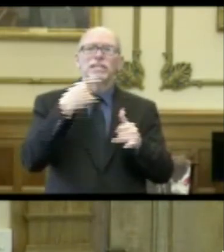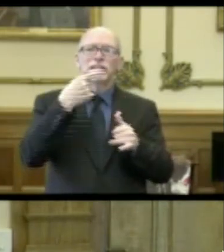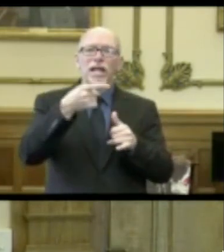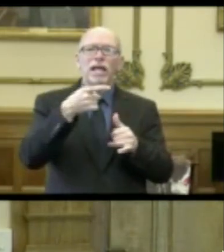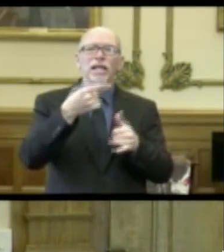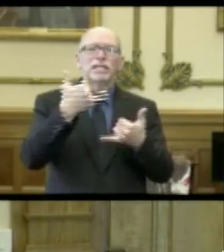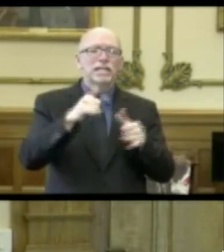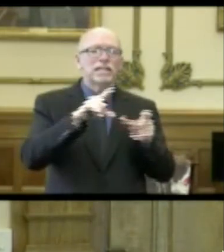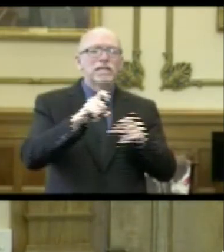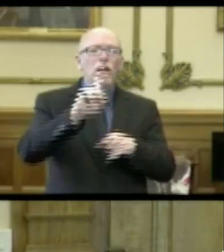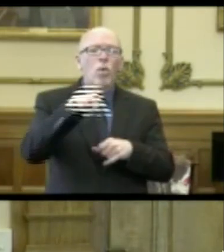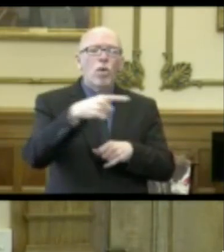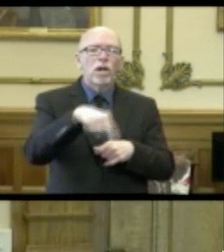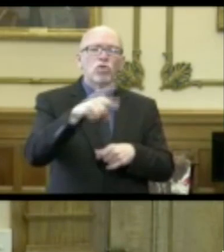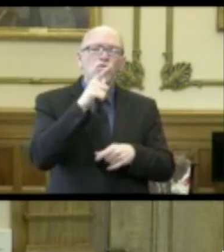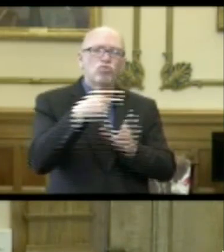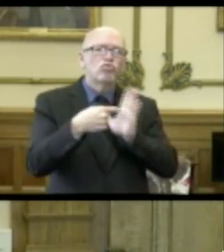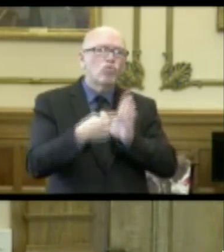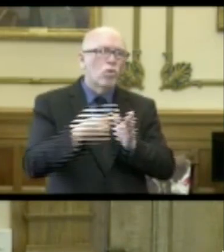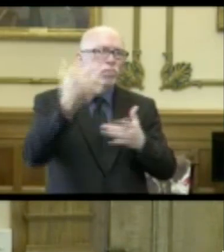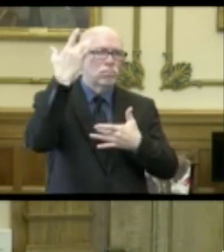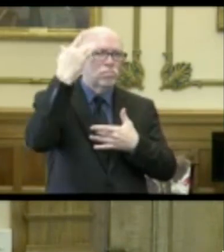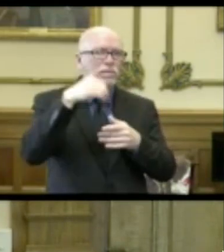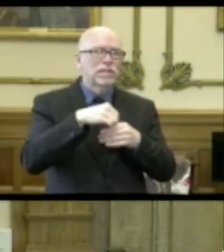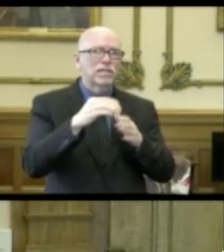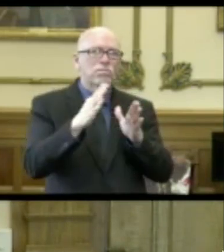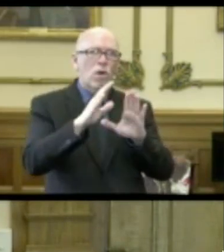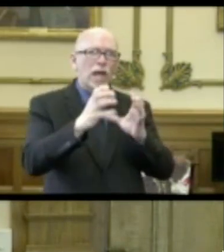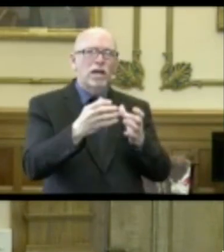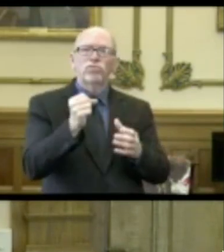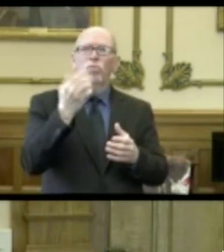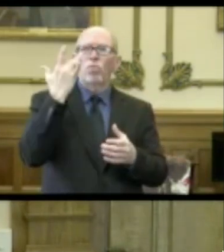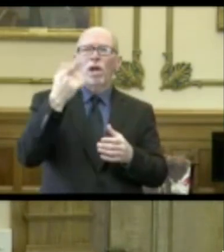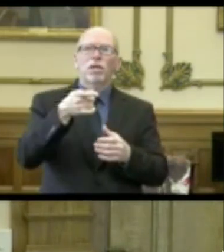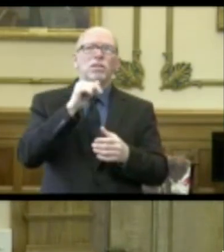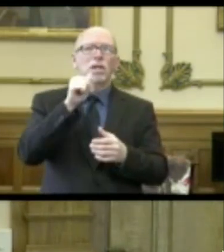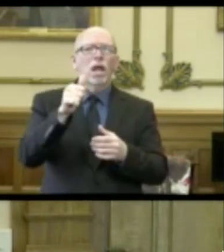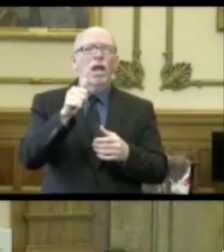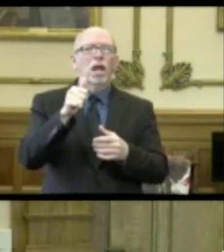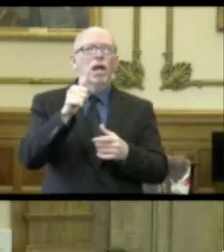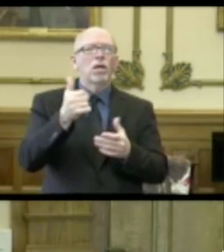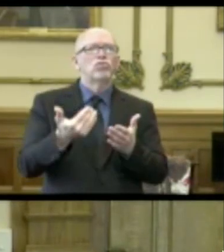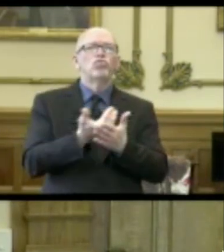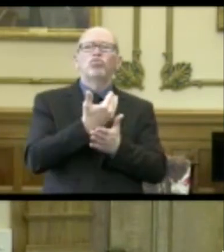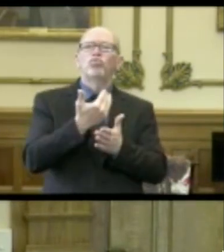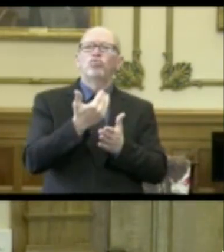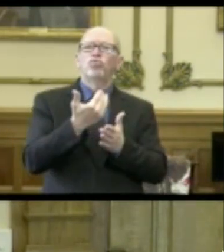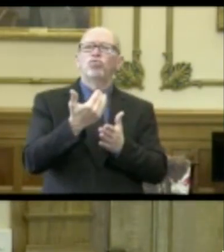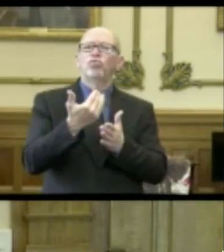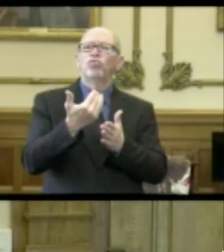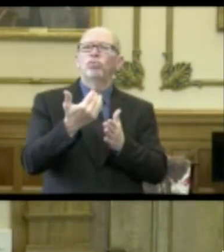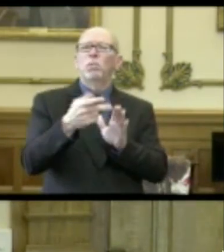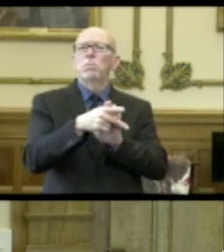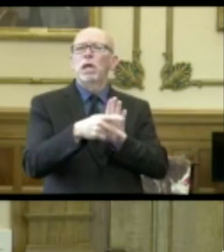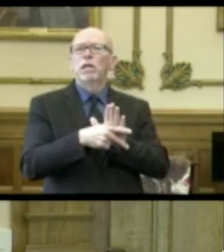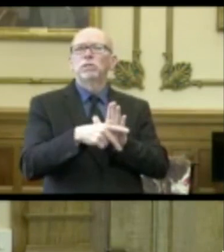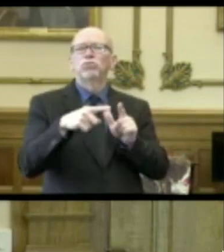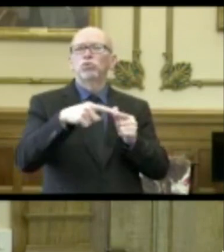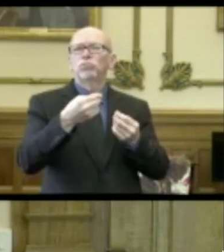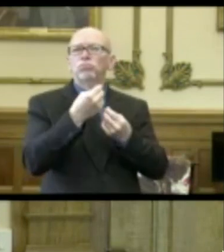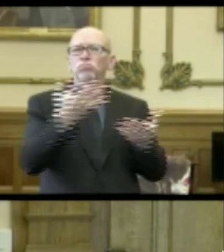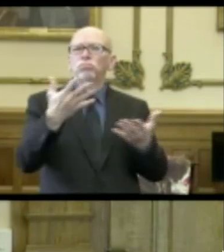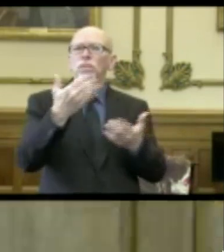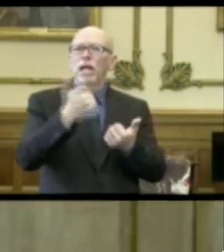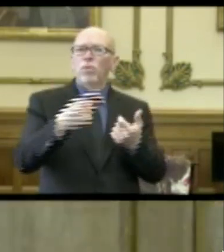symptomatic people in small categories. So why have you not issued new guidance to test everyone who has